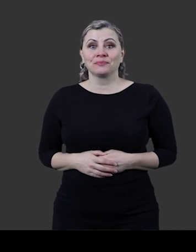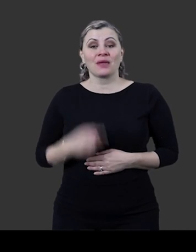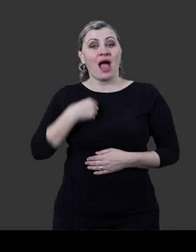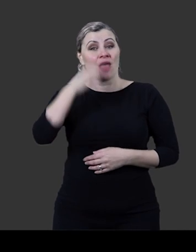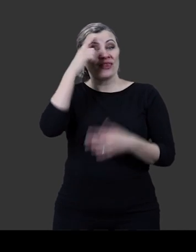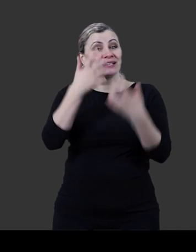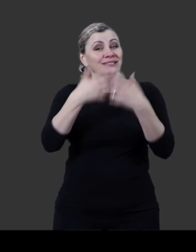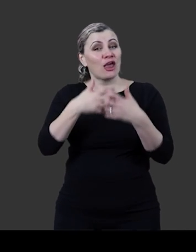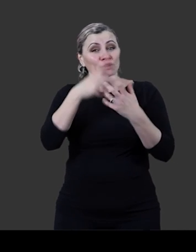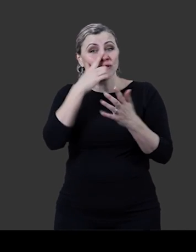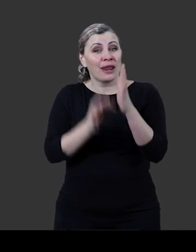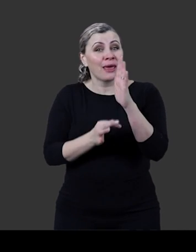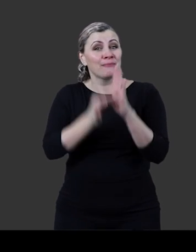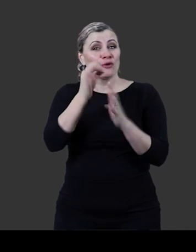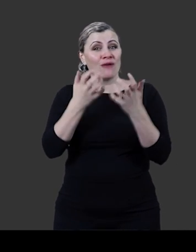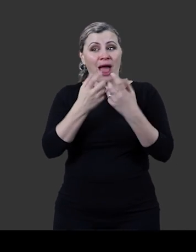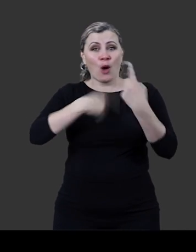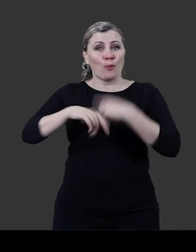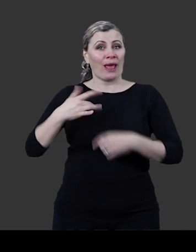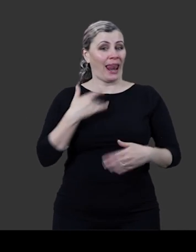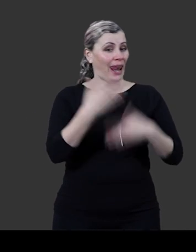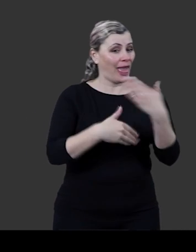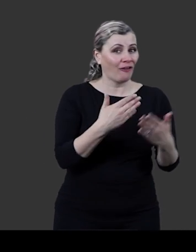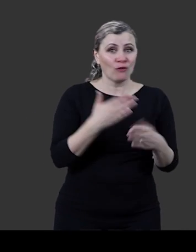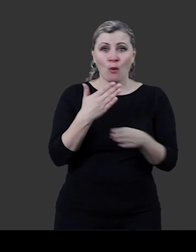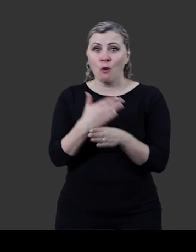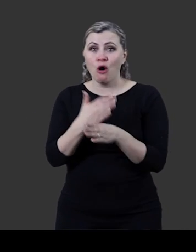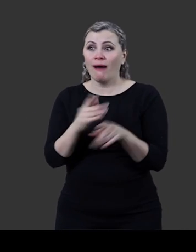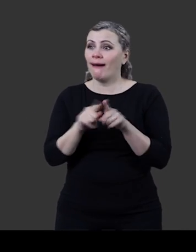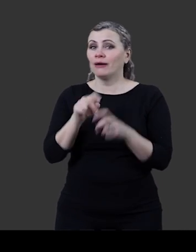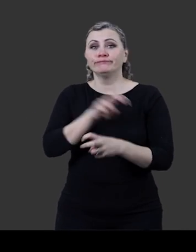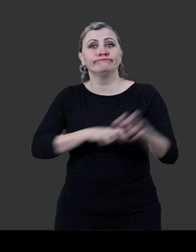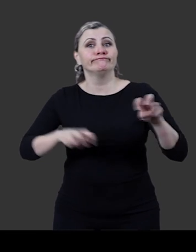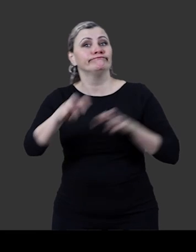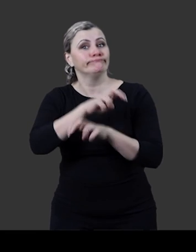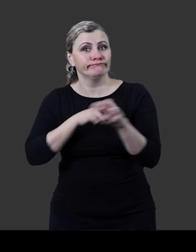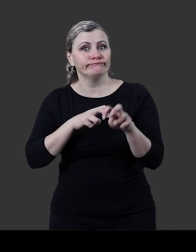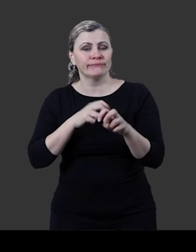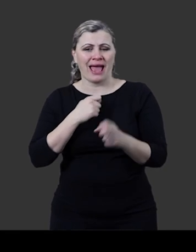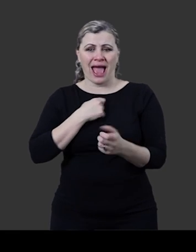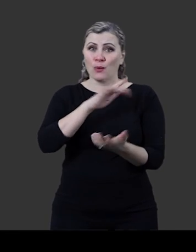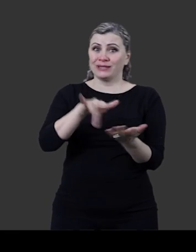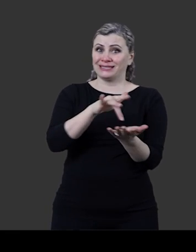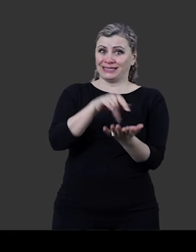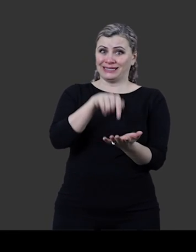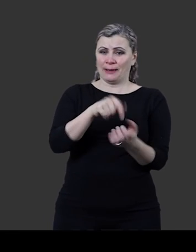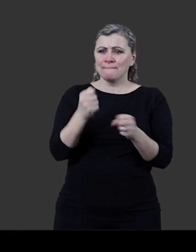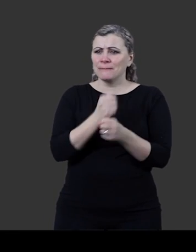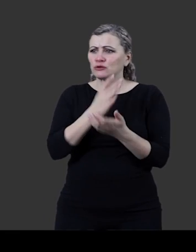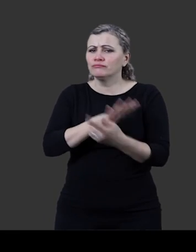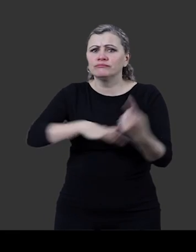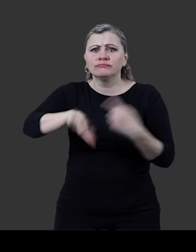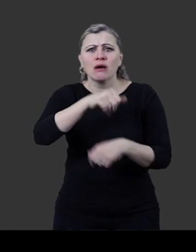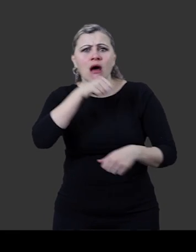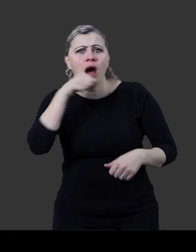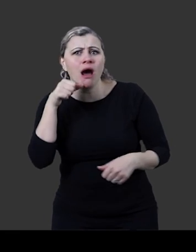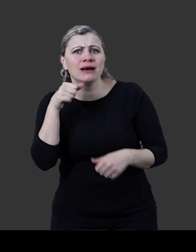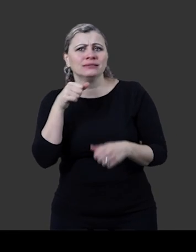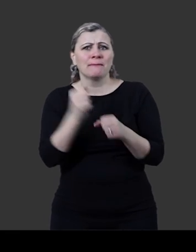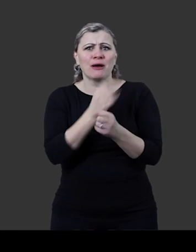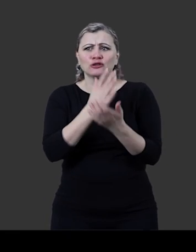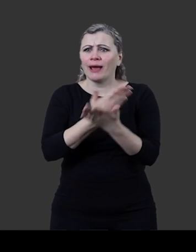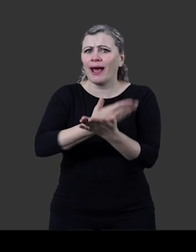that we live, work and move around our cities making them nicer places to be, making them cleaner places to be